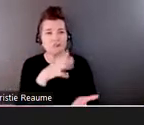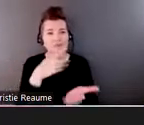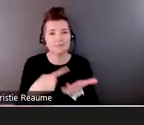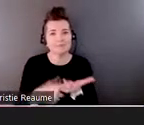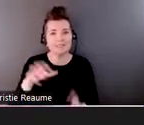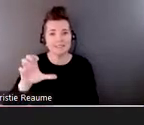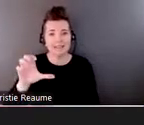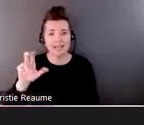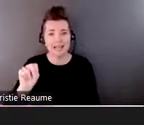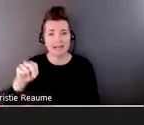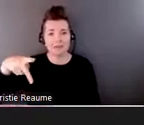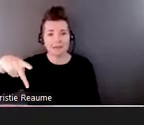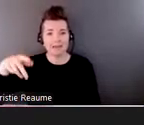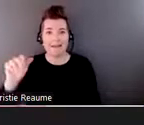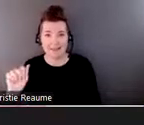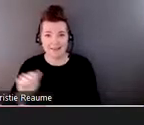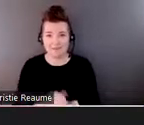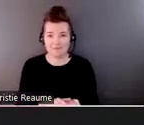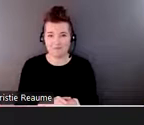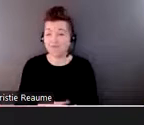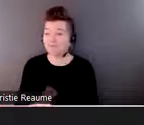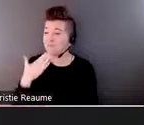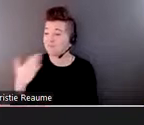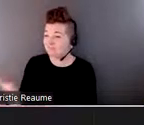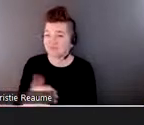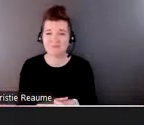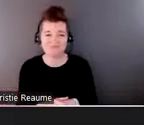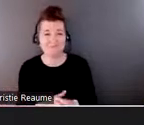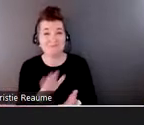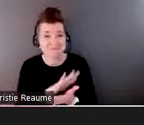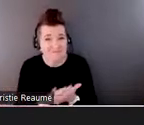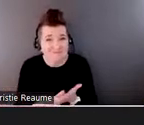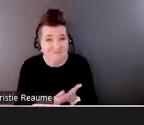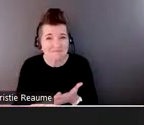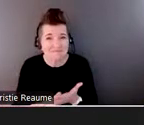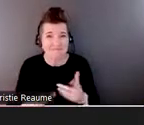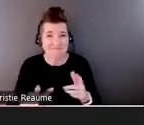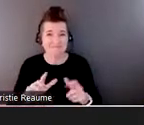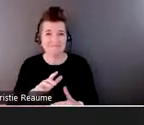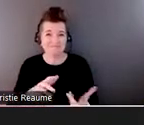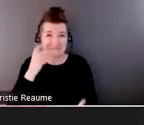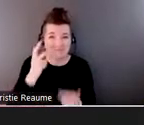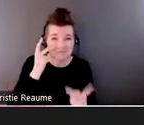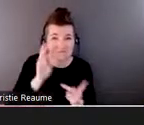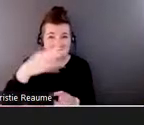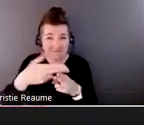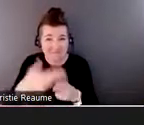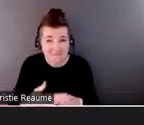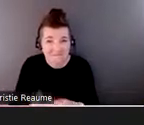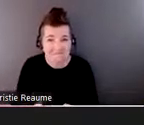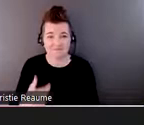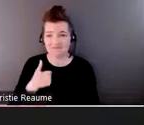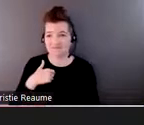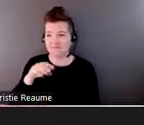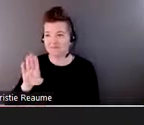Thank you, Rayanne. Hello, everybody. Very nice to see so many of you again today. I'm Benedict